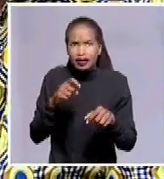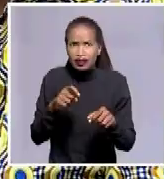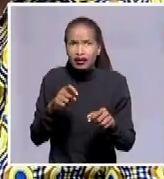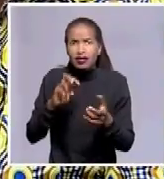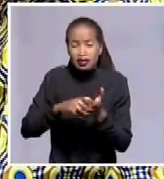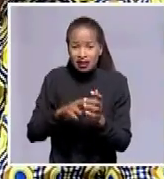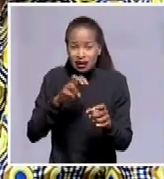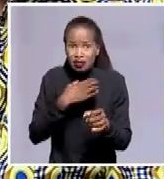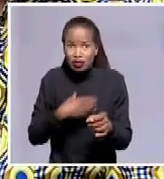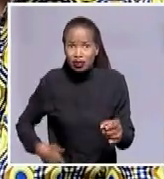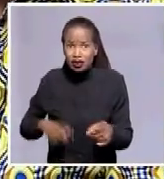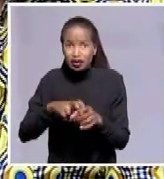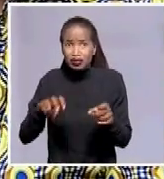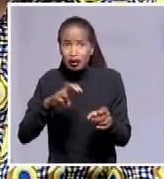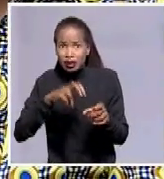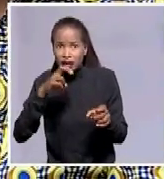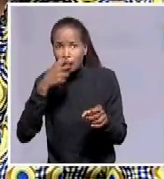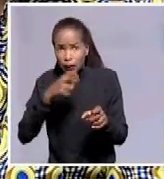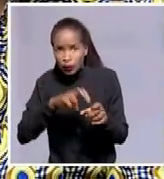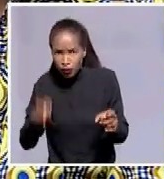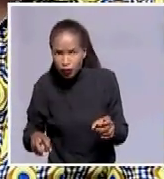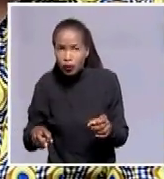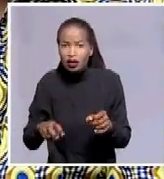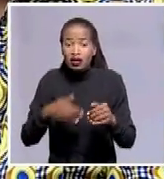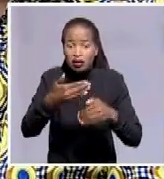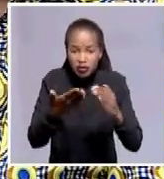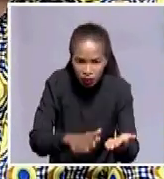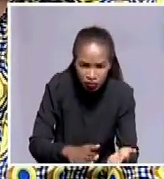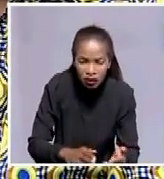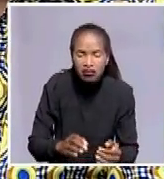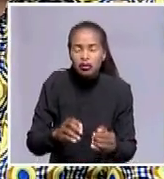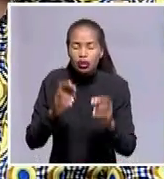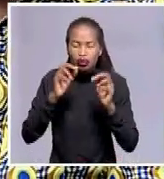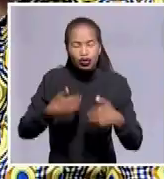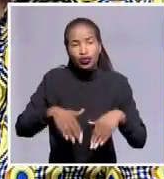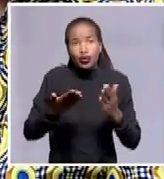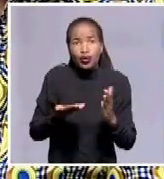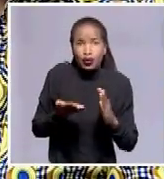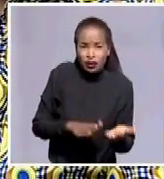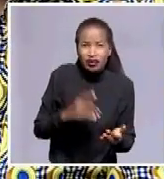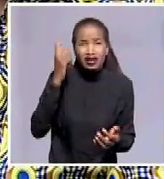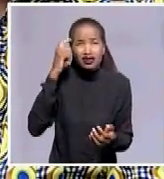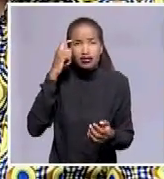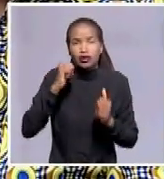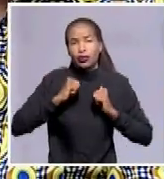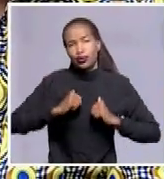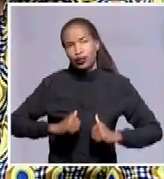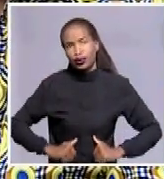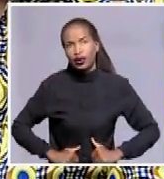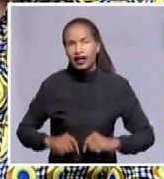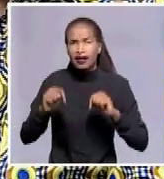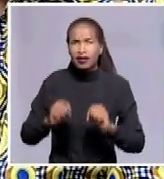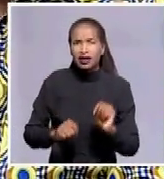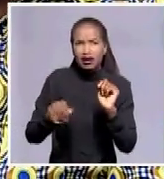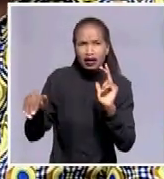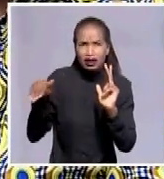has really fought for something. And I think now that Zimbabwe is going to the next election, his work should echo across the Zimbabwean populace